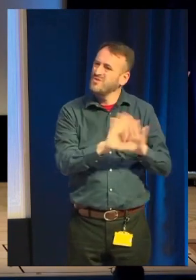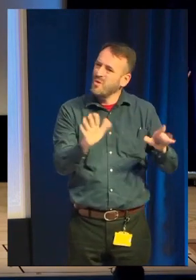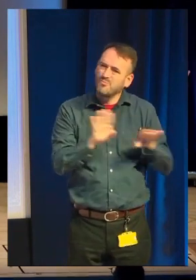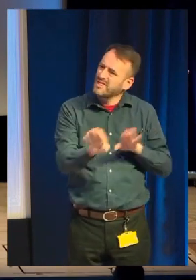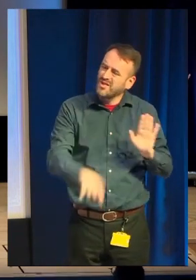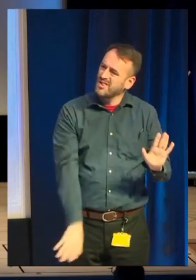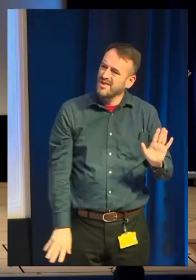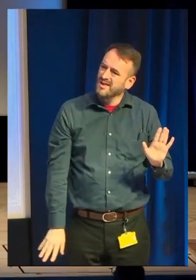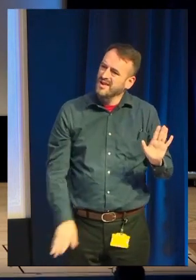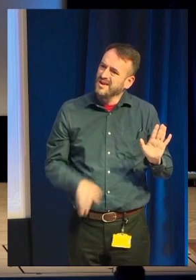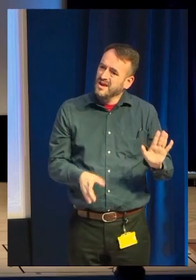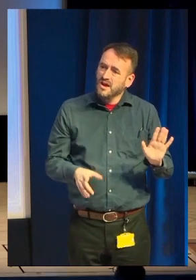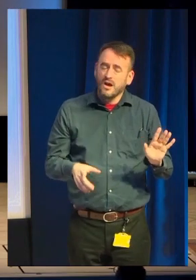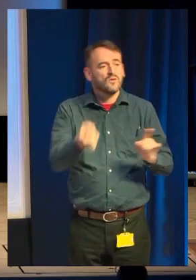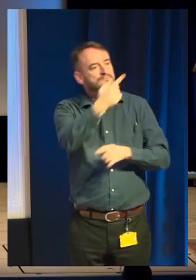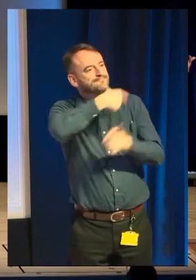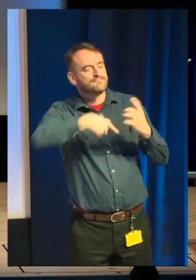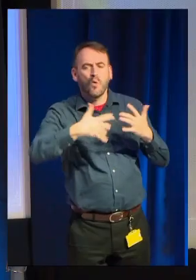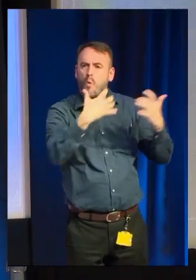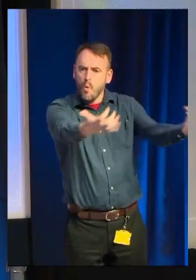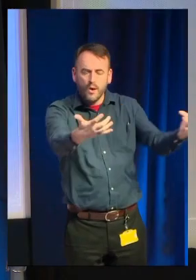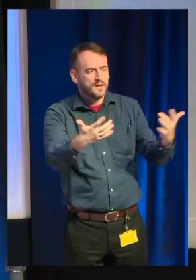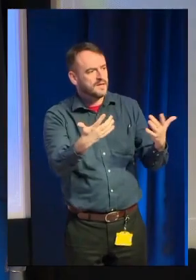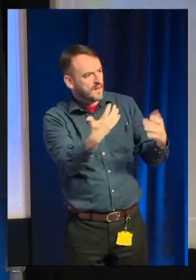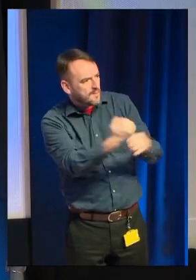trust with players over a longer period of time.